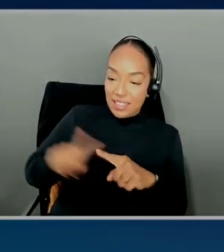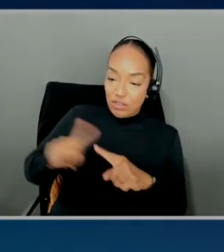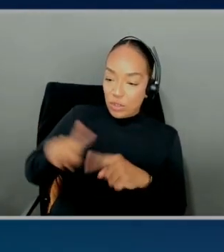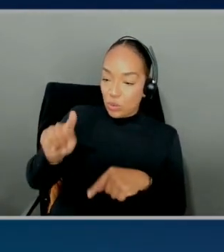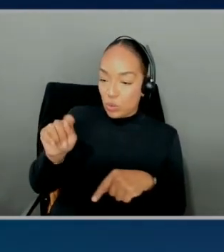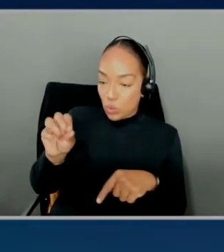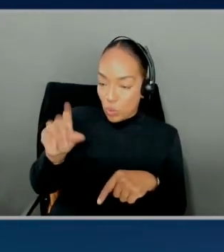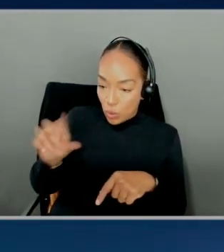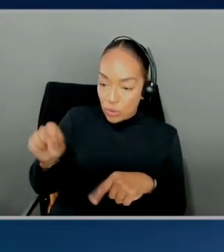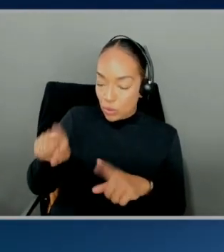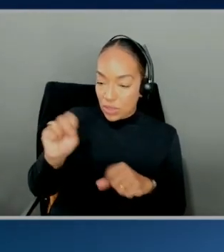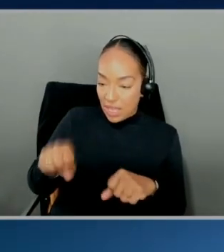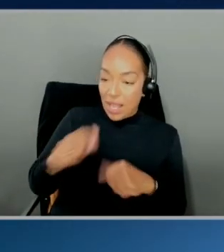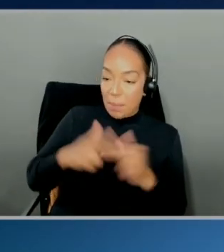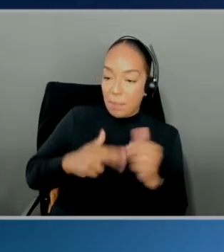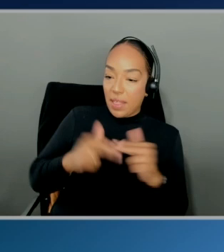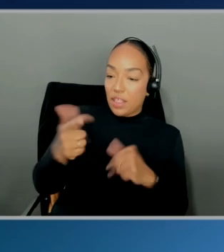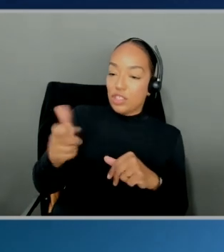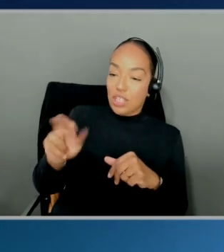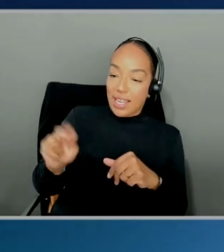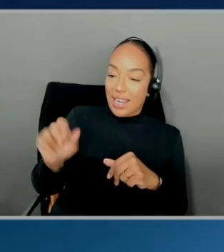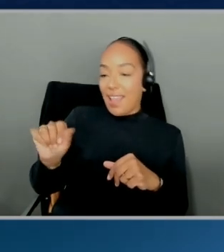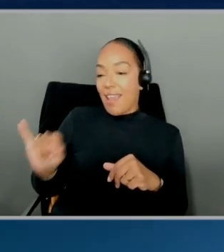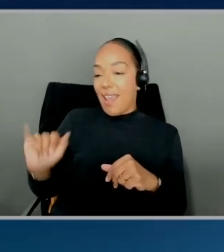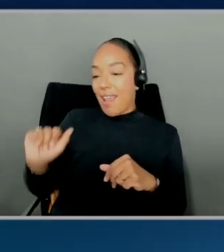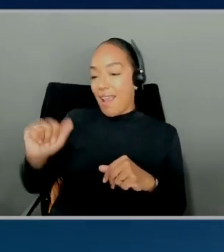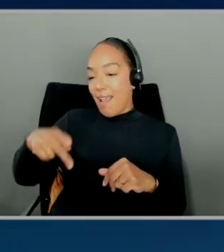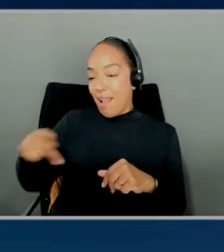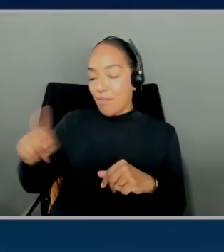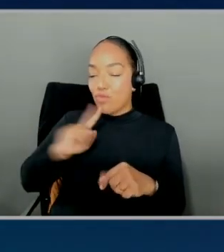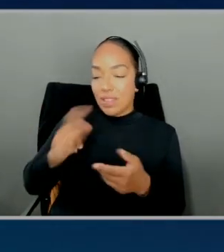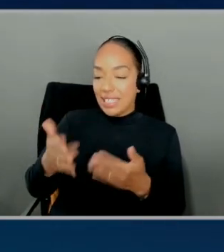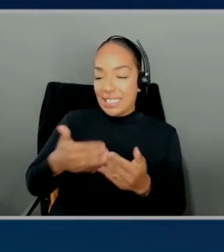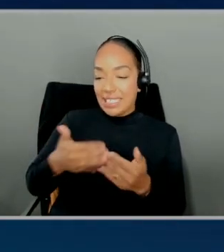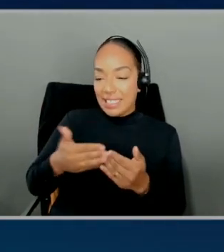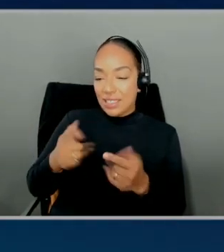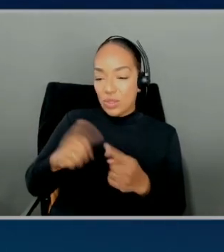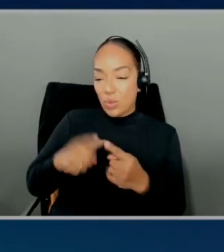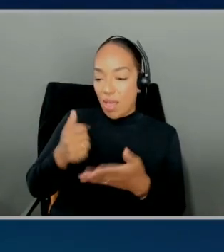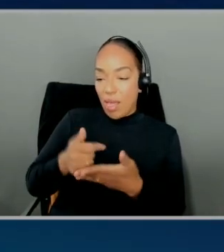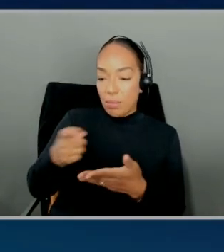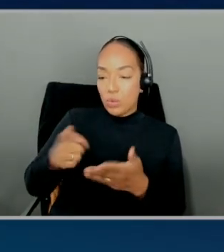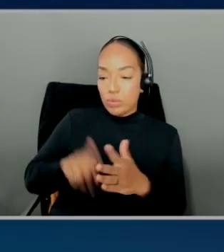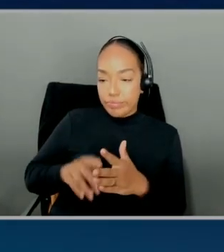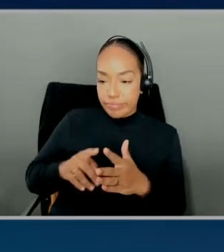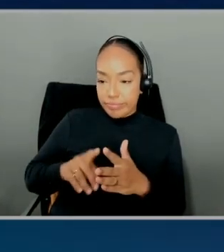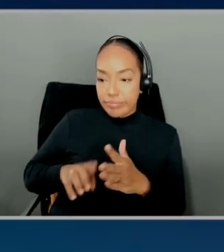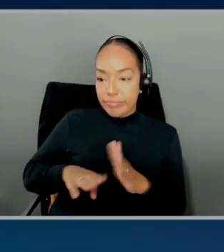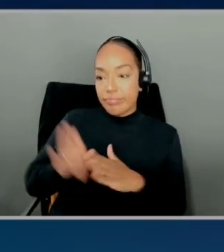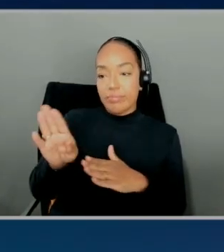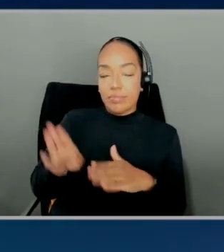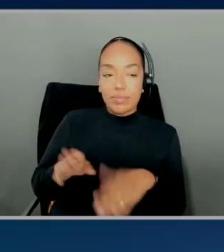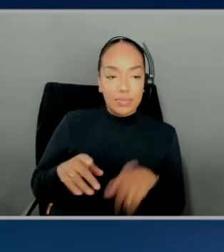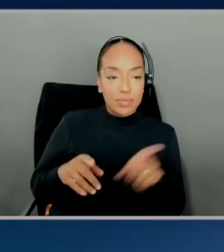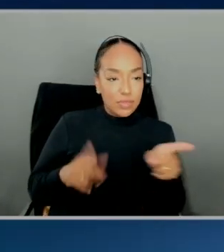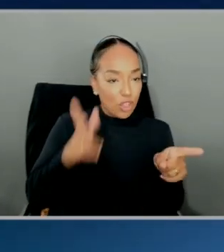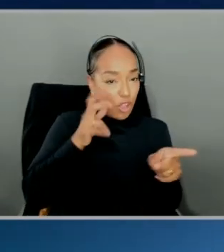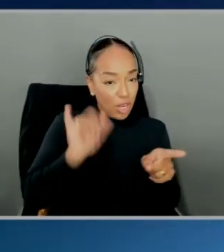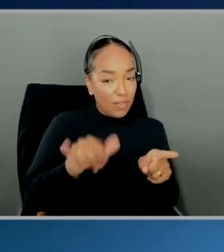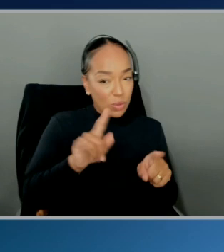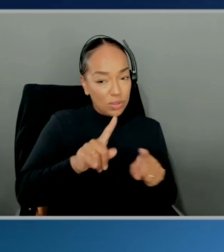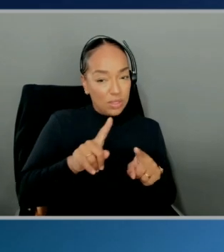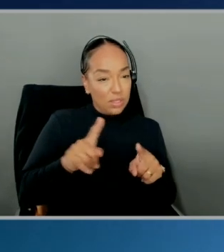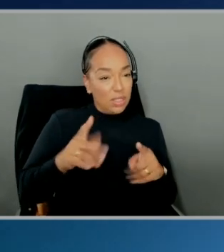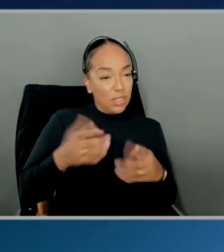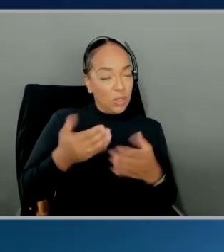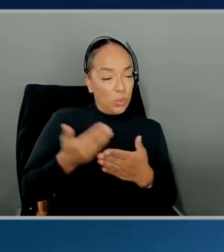pretty easy to get off the ground. So, have you ever heard of Anthropics, Cloud, or Sonnet, Sonnet 3.5? Yeah? That's really hot in the news right